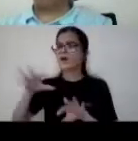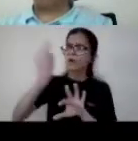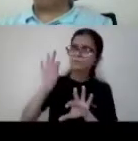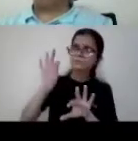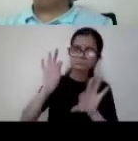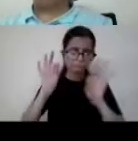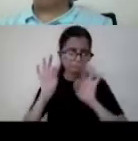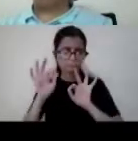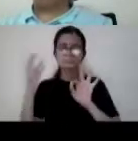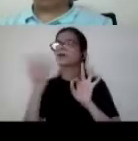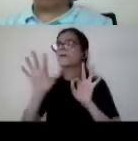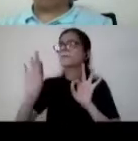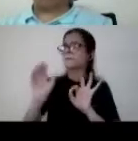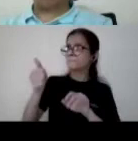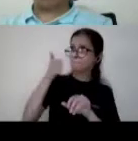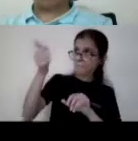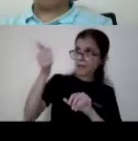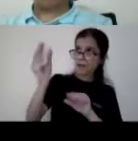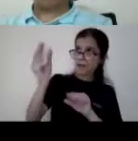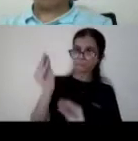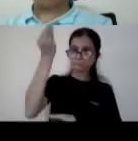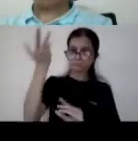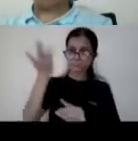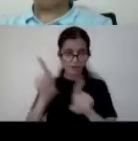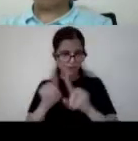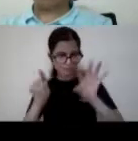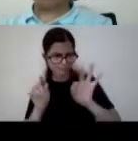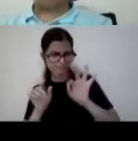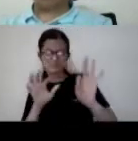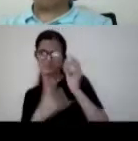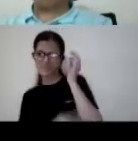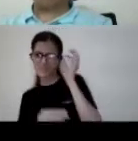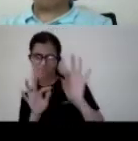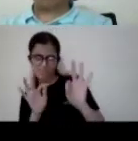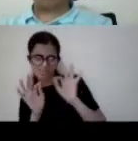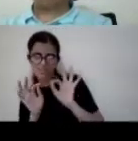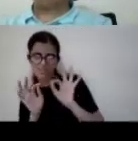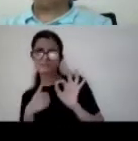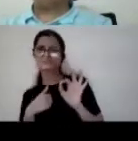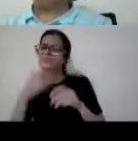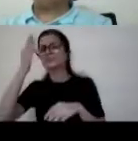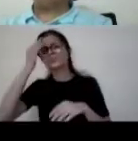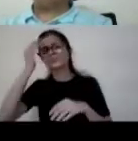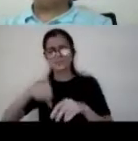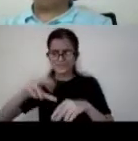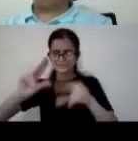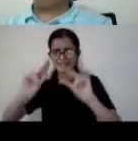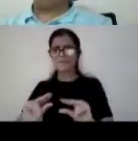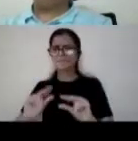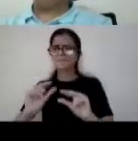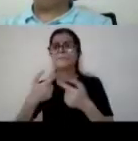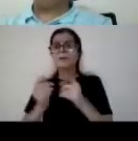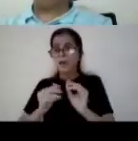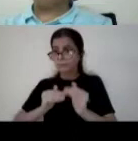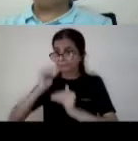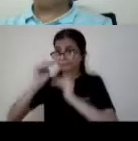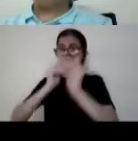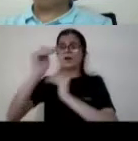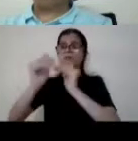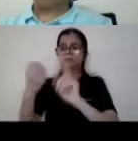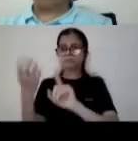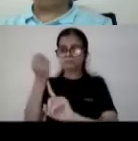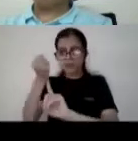data because i don't think we are in any way less we know how to deal with our populations and how to work